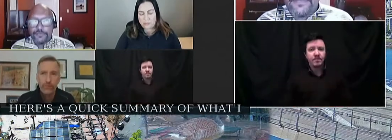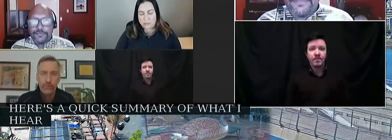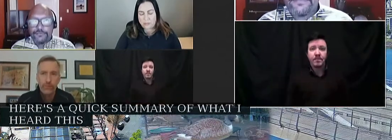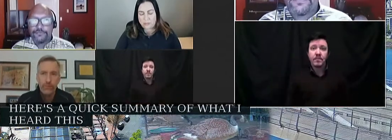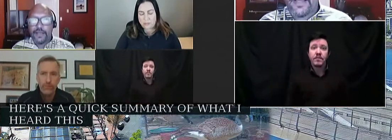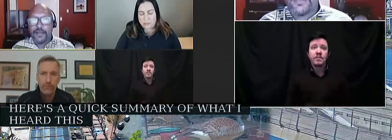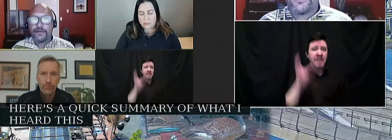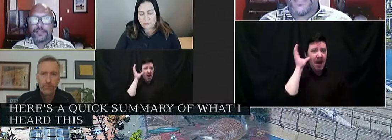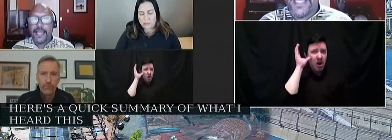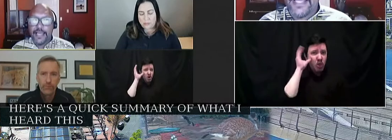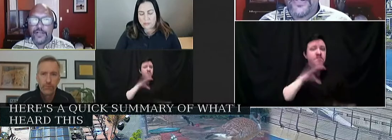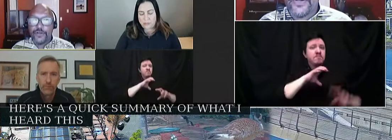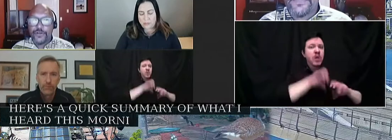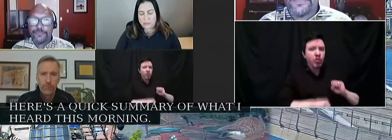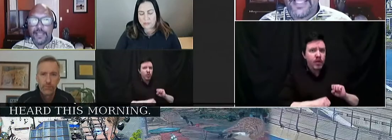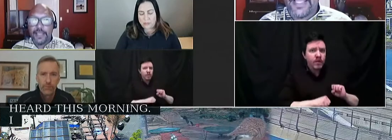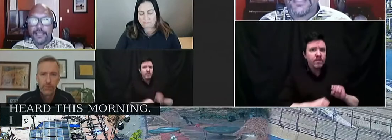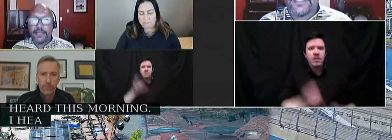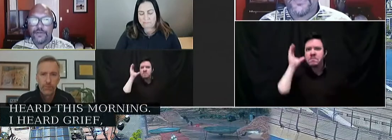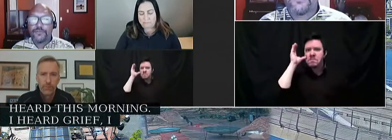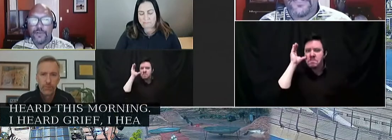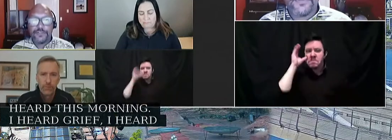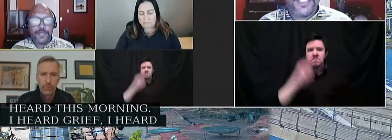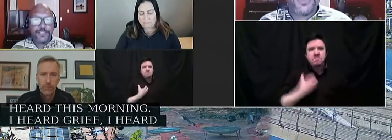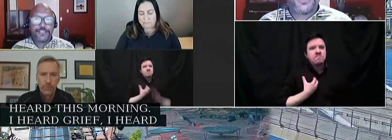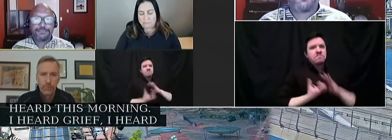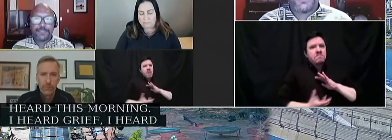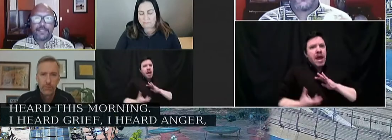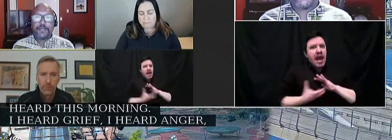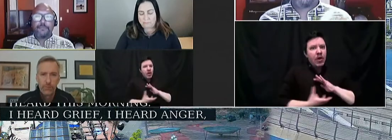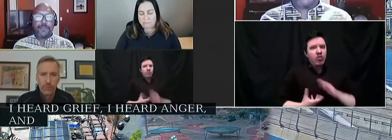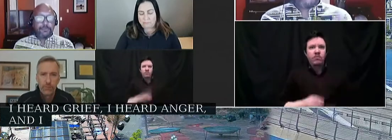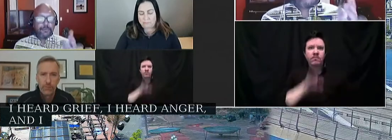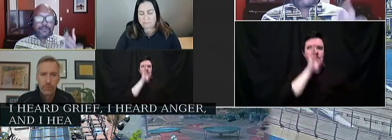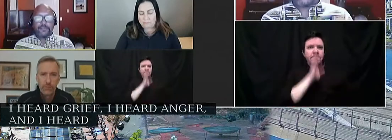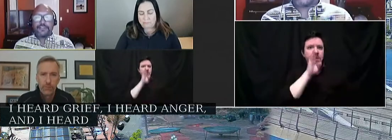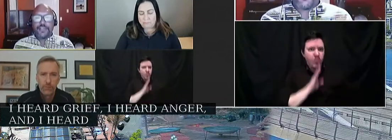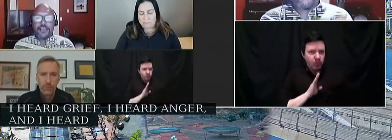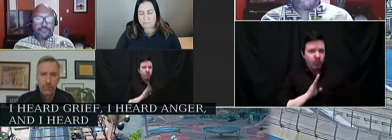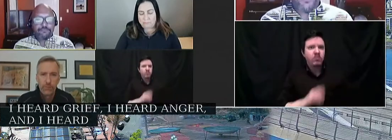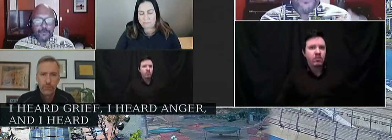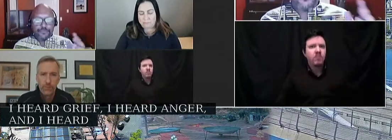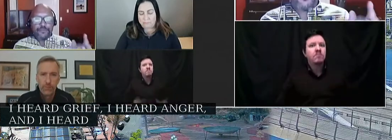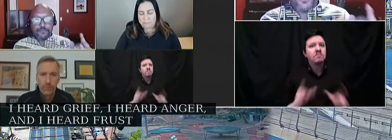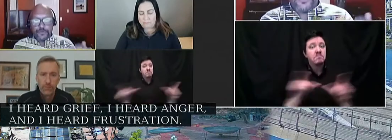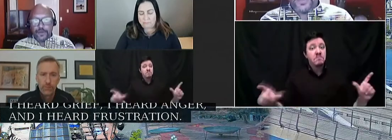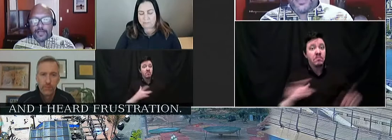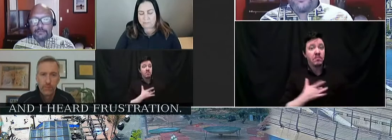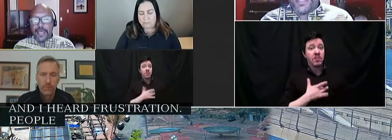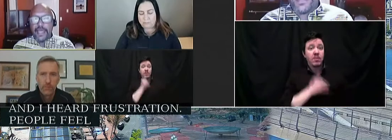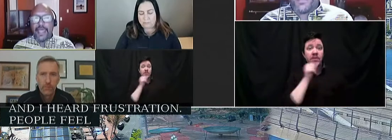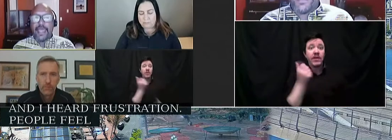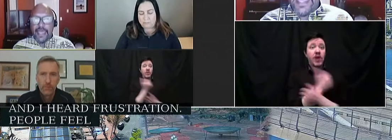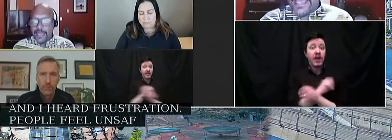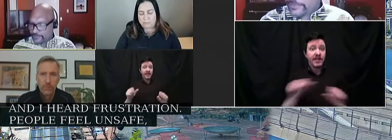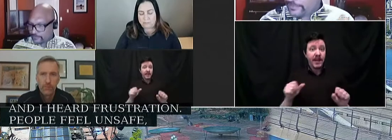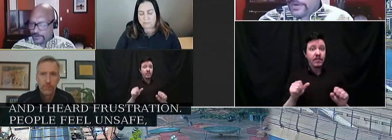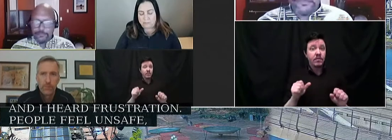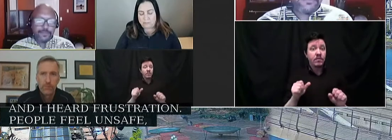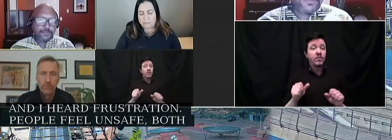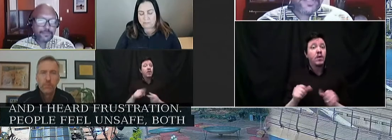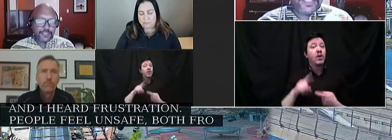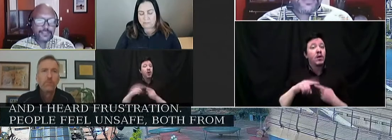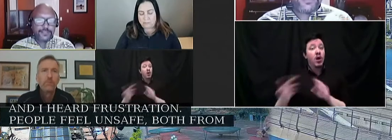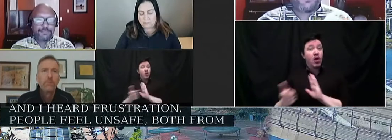heard grief, I heard anger, and I heard frustration. People feel unsafe, both from crime and